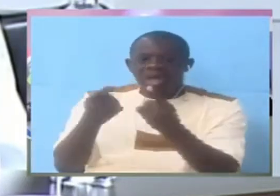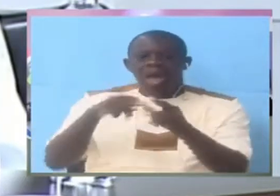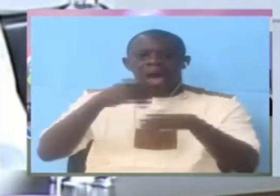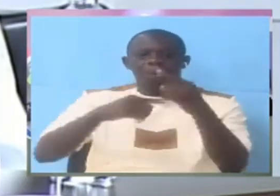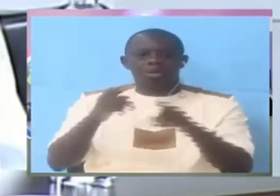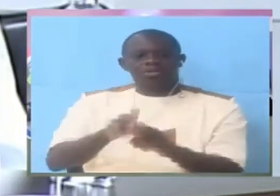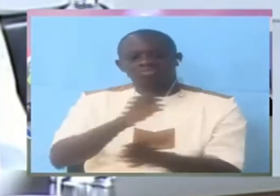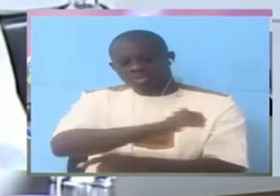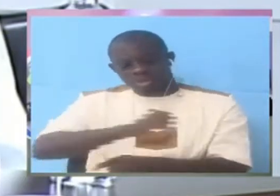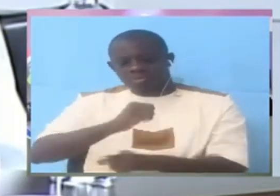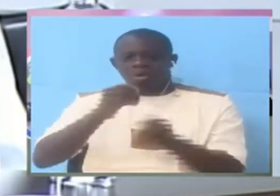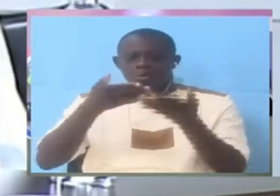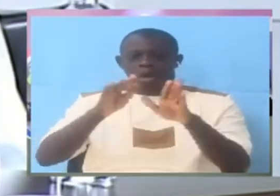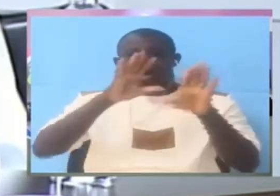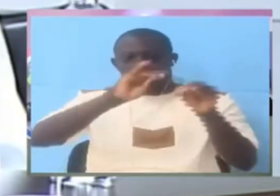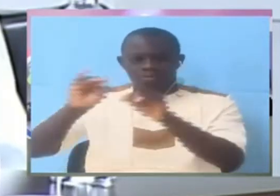happen,